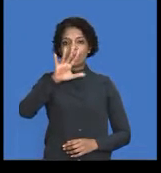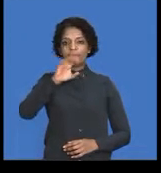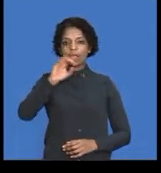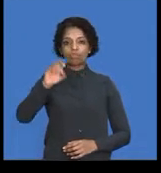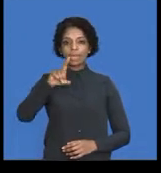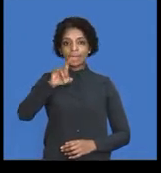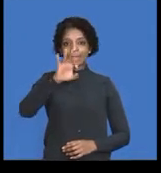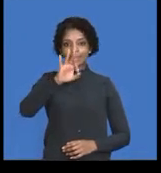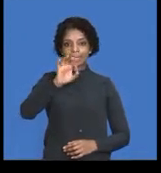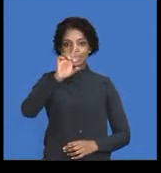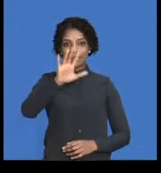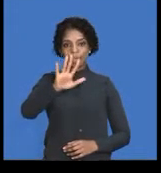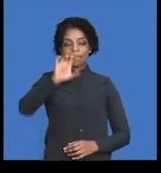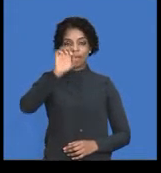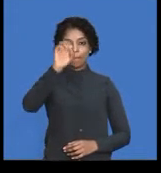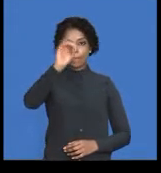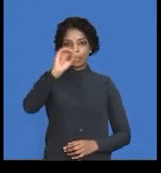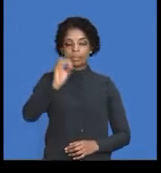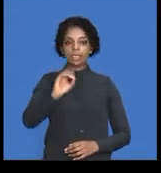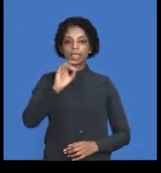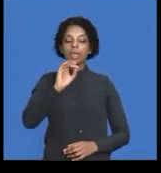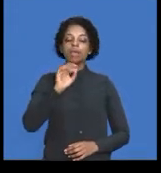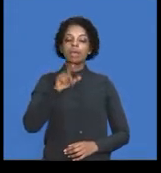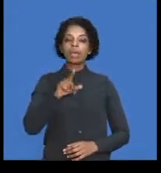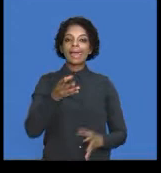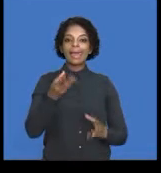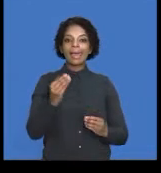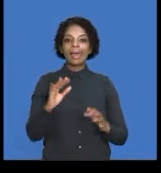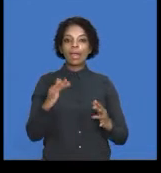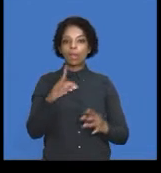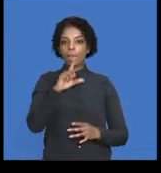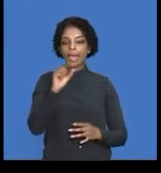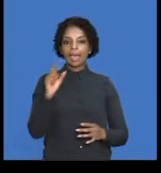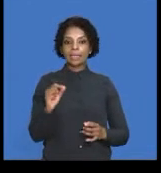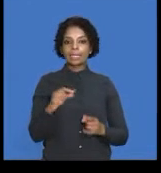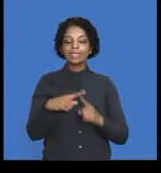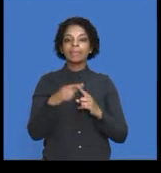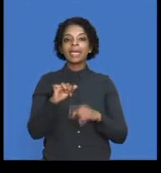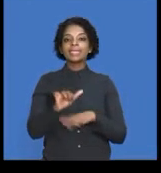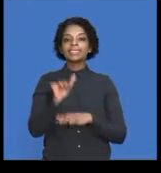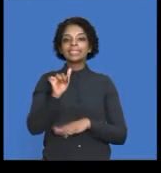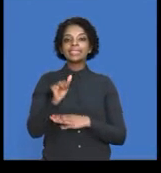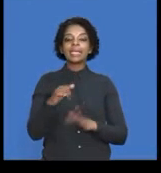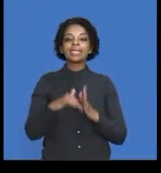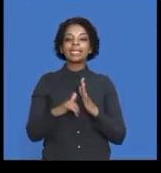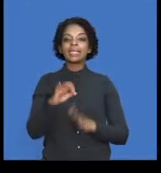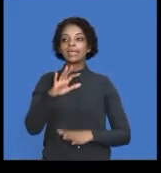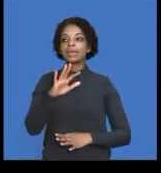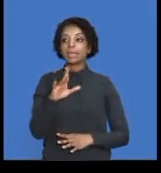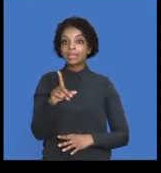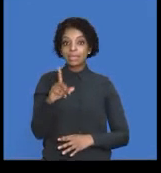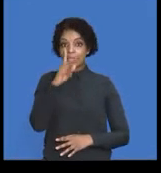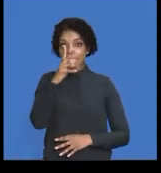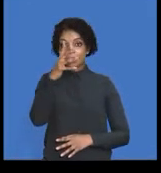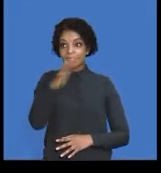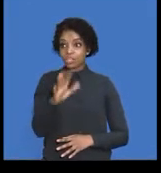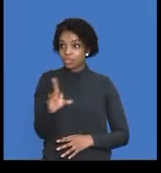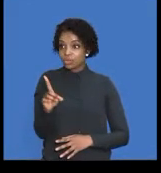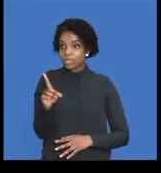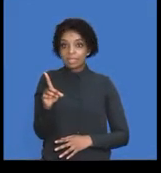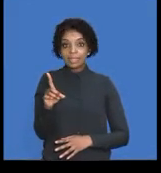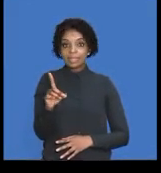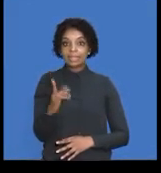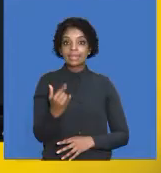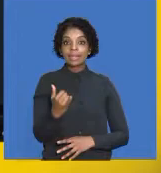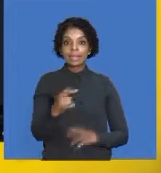How do we get that? 100 minus 60 minus your 5. And clearly, you can see now, in my calculation, what